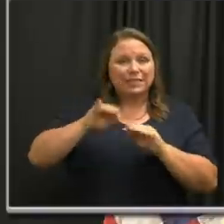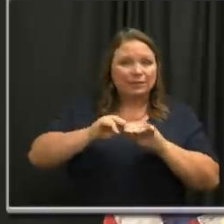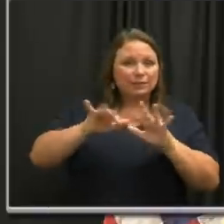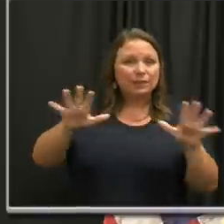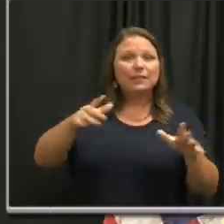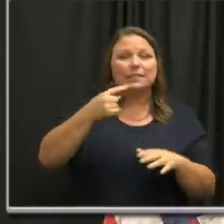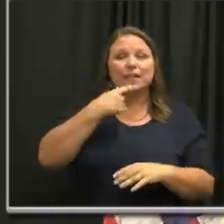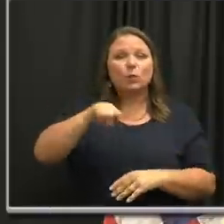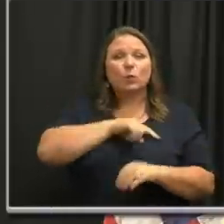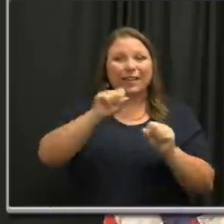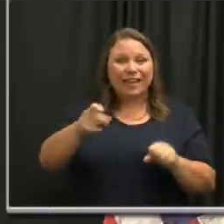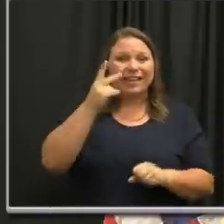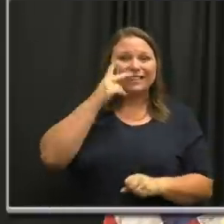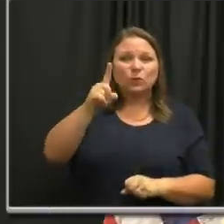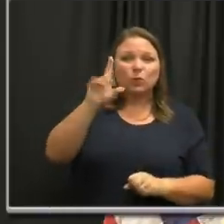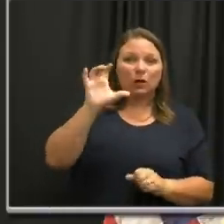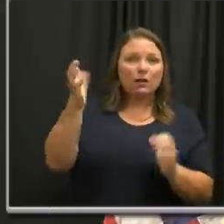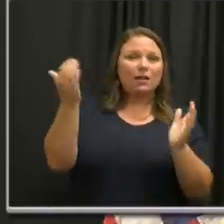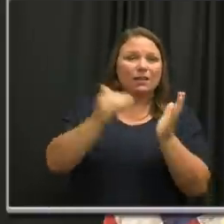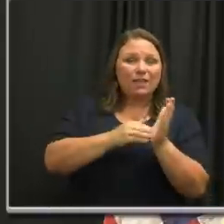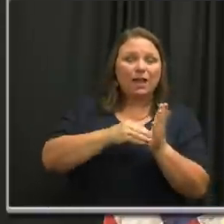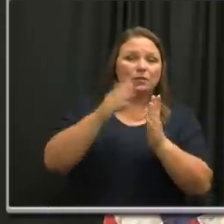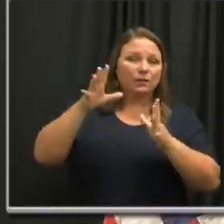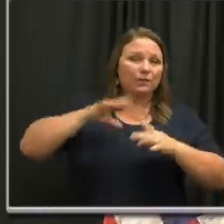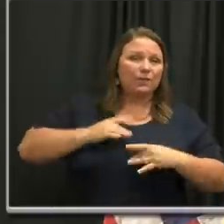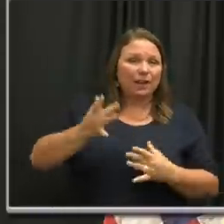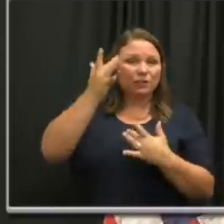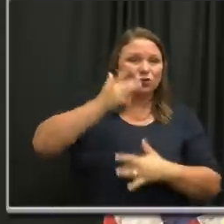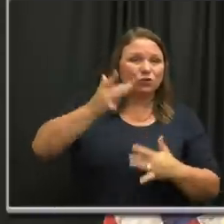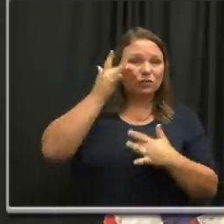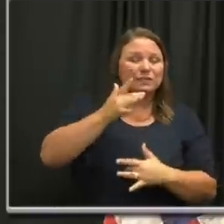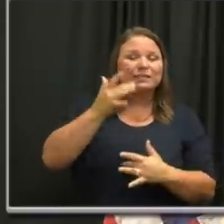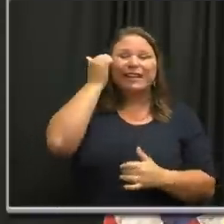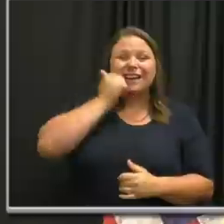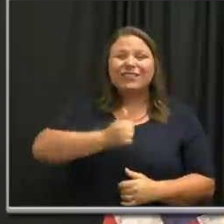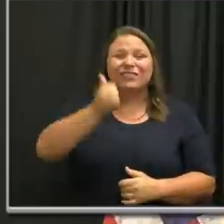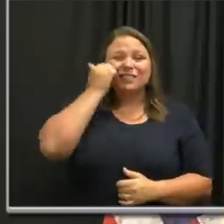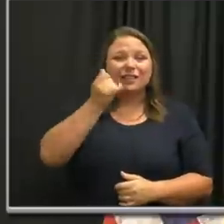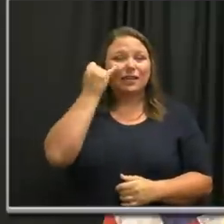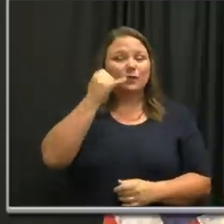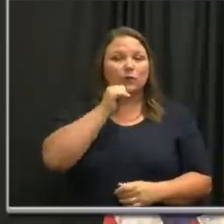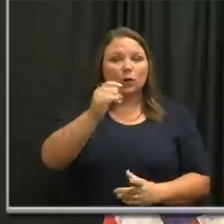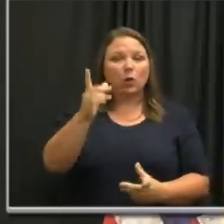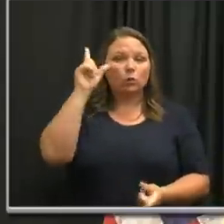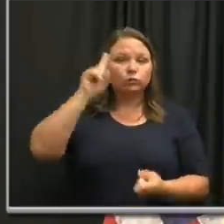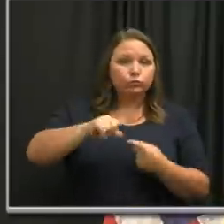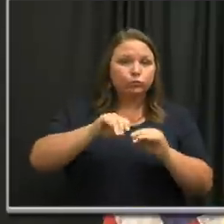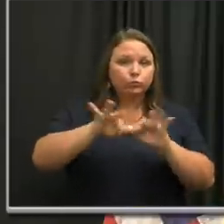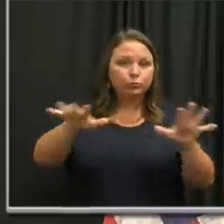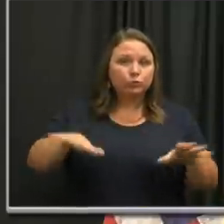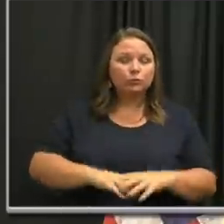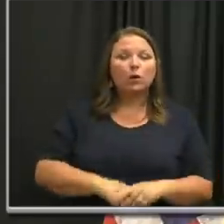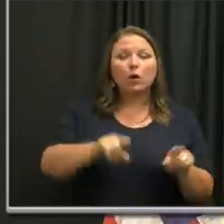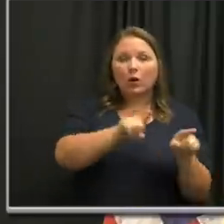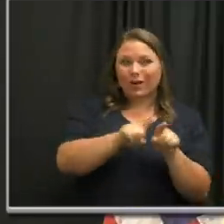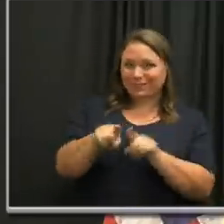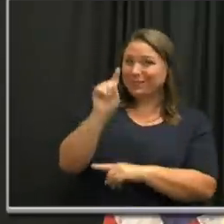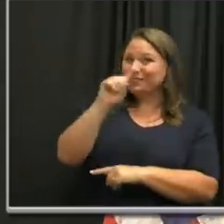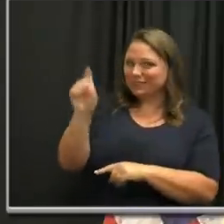infections per day if we don't do a better job of mitigating the virus. Also in Texas,